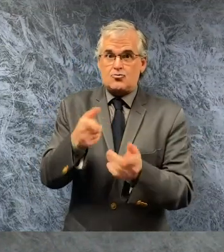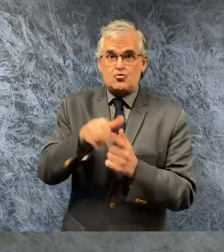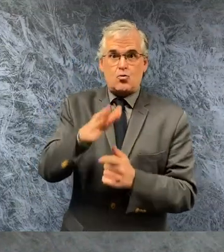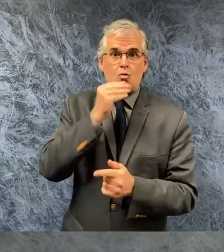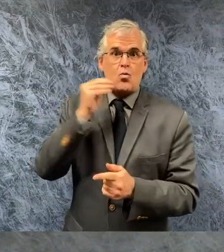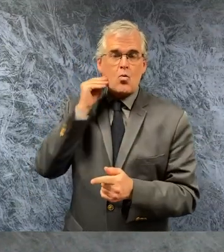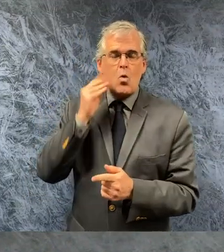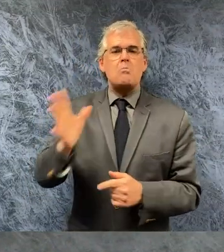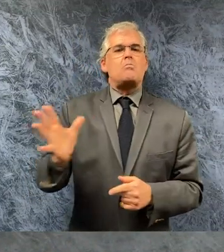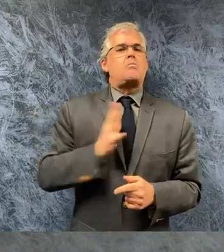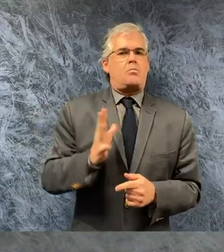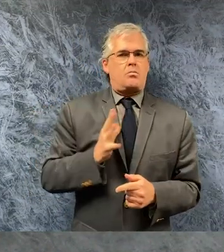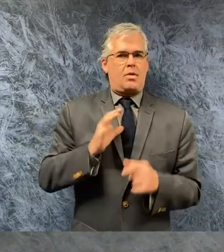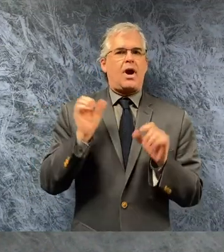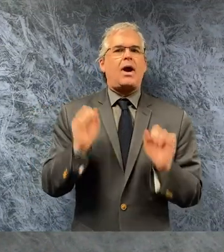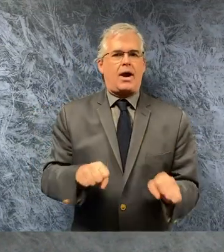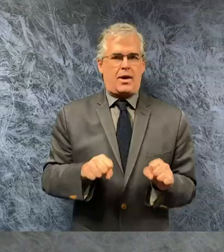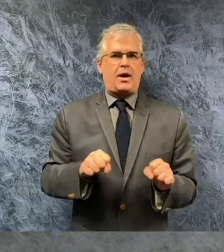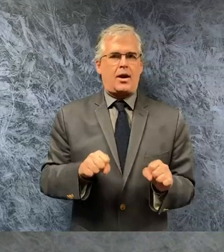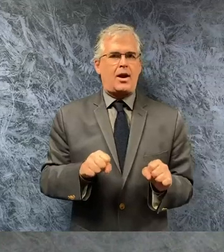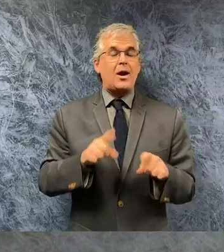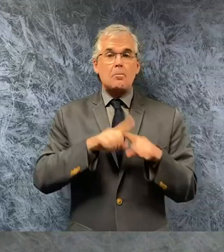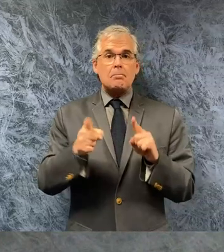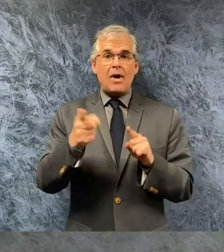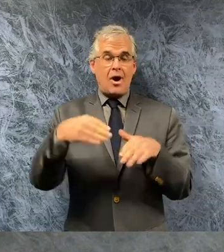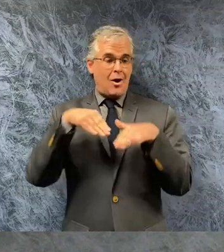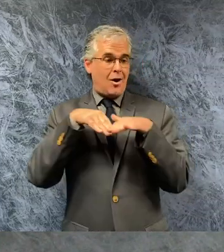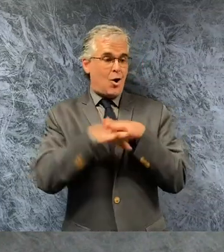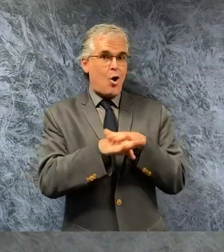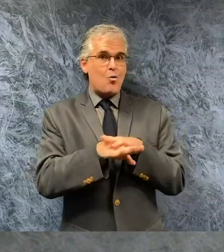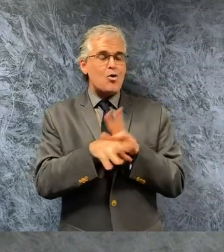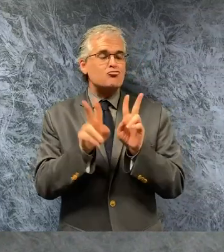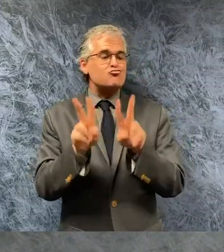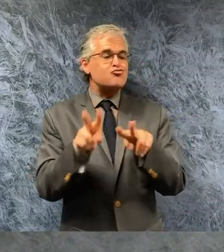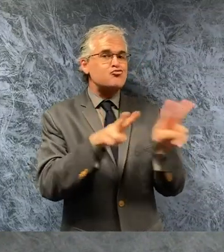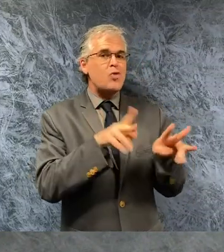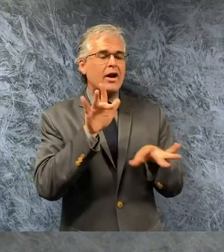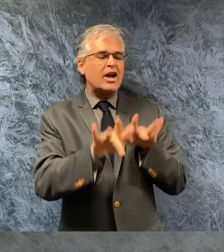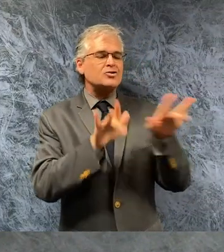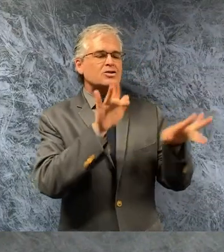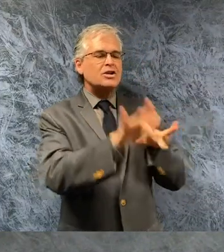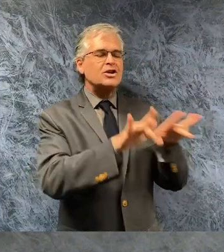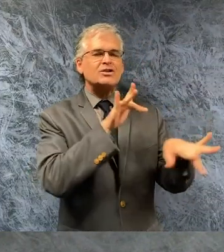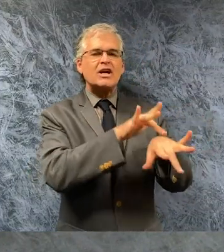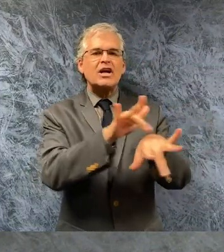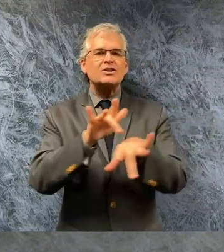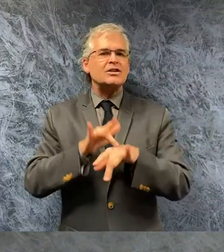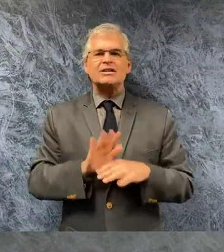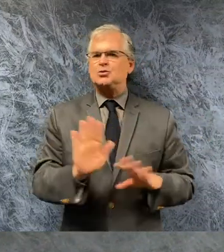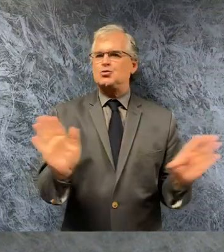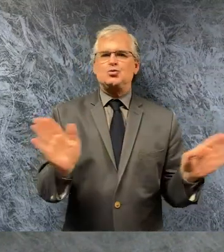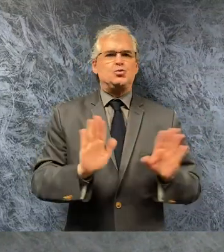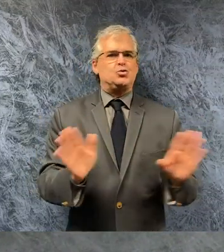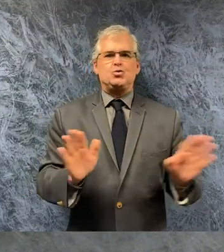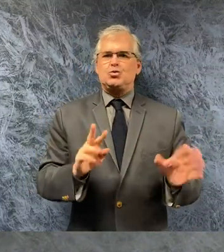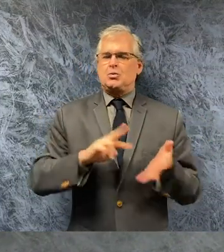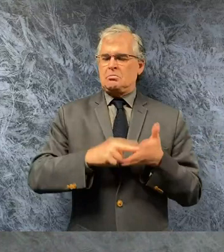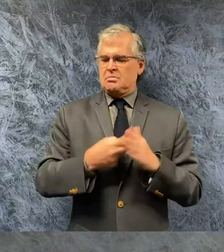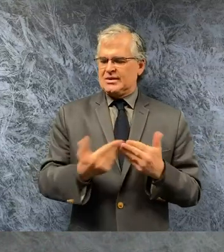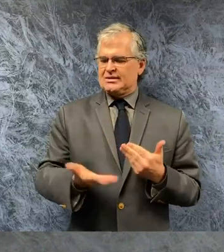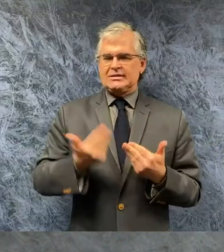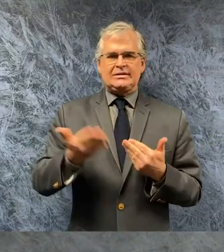encourage customers to wander around and touch products and that short of shot that sort of shopping experience can lead to a higher likelihood